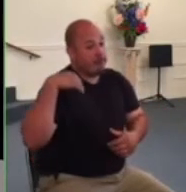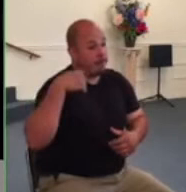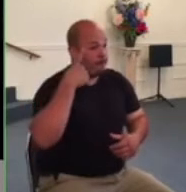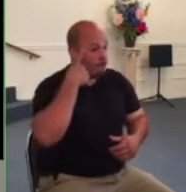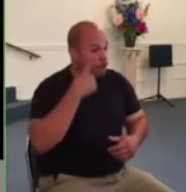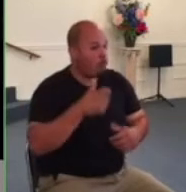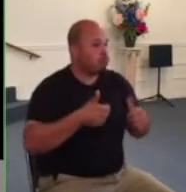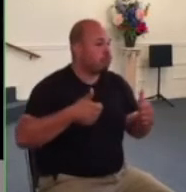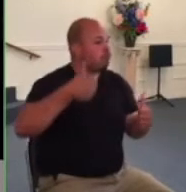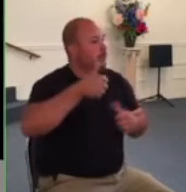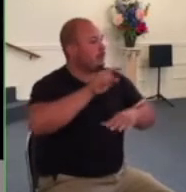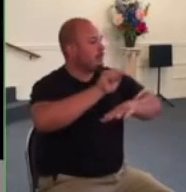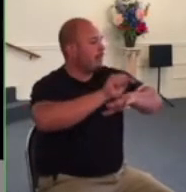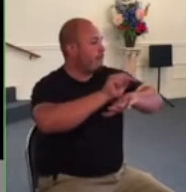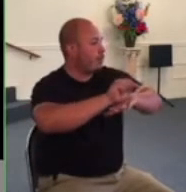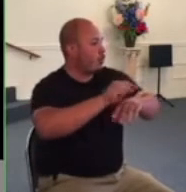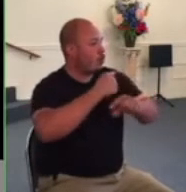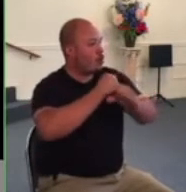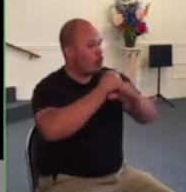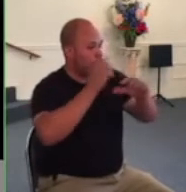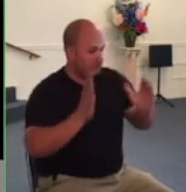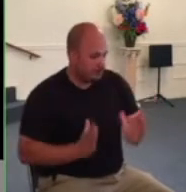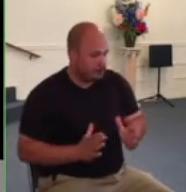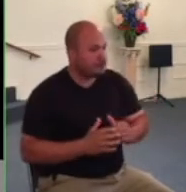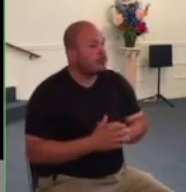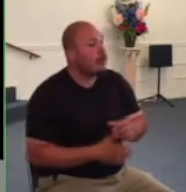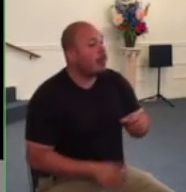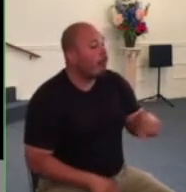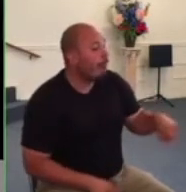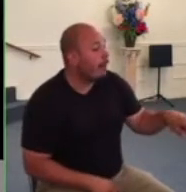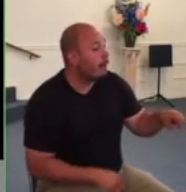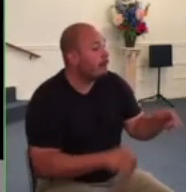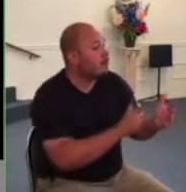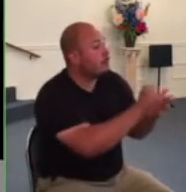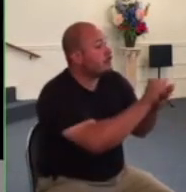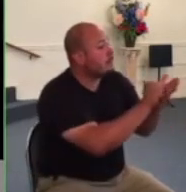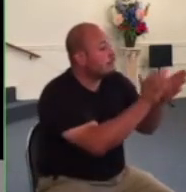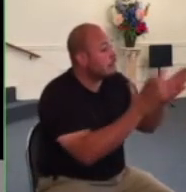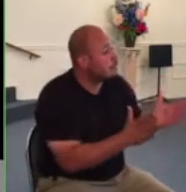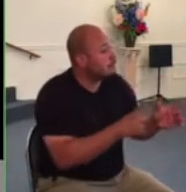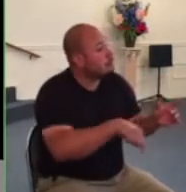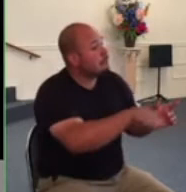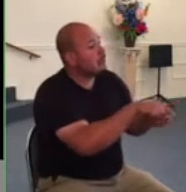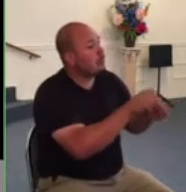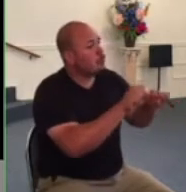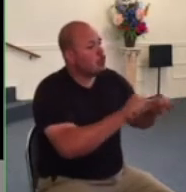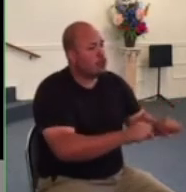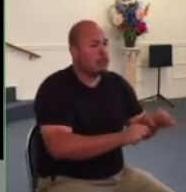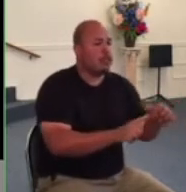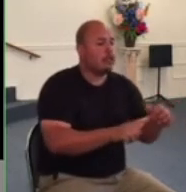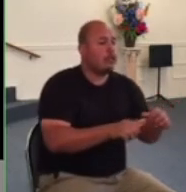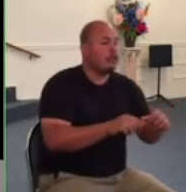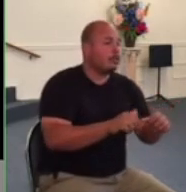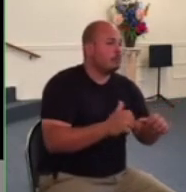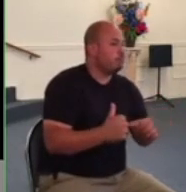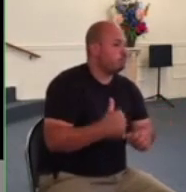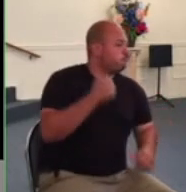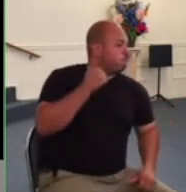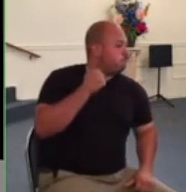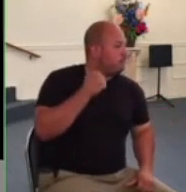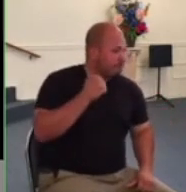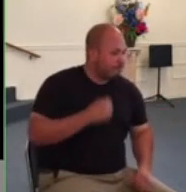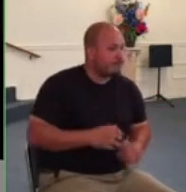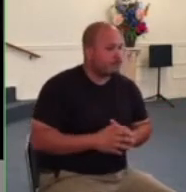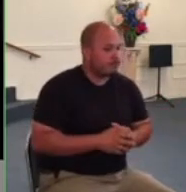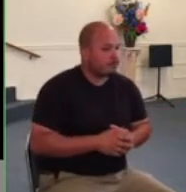and they could resist if they wanted to because the captain's not going to use force he's worried about the reaction of the